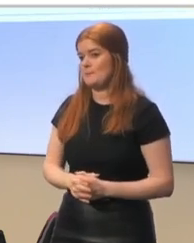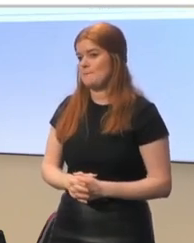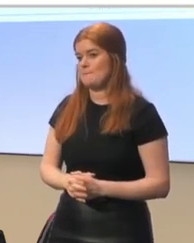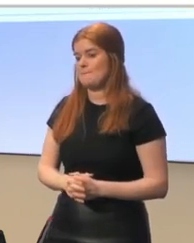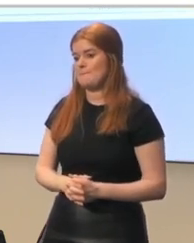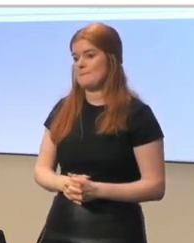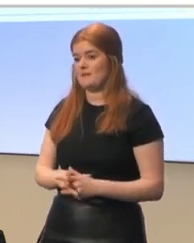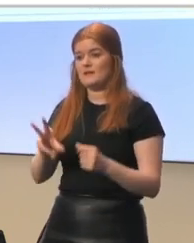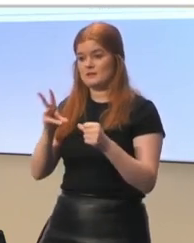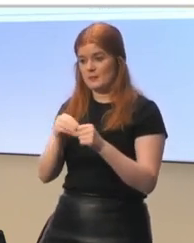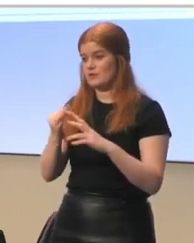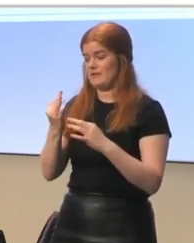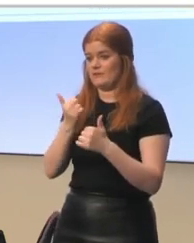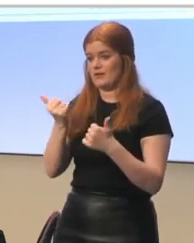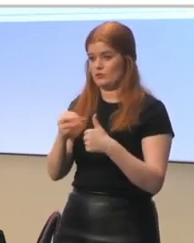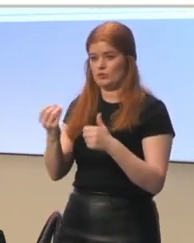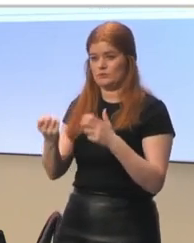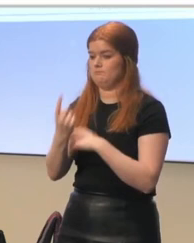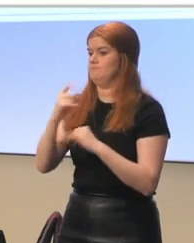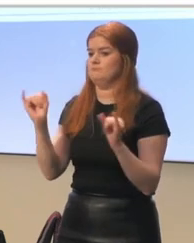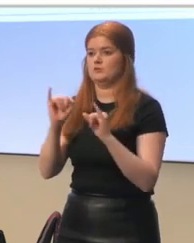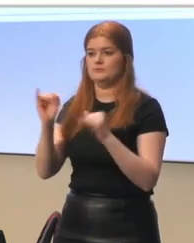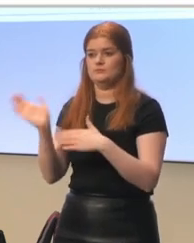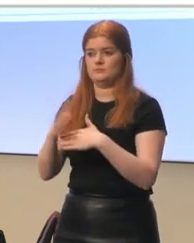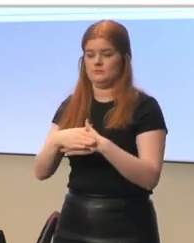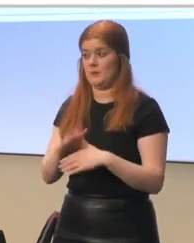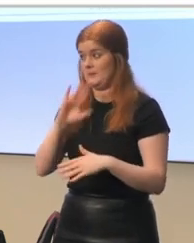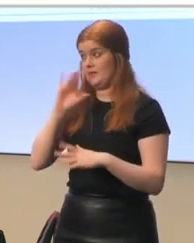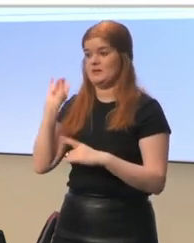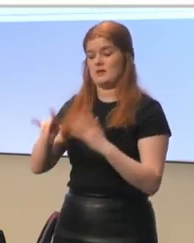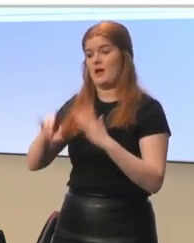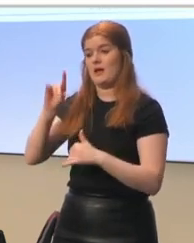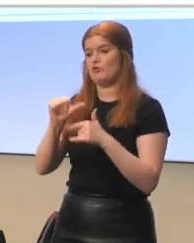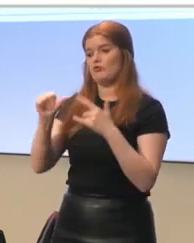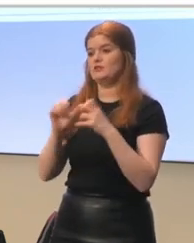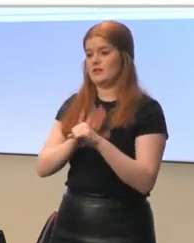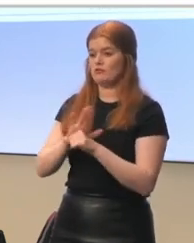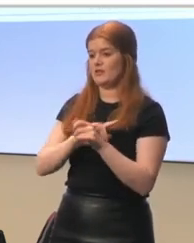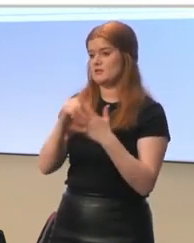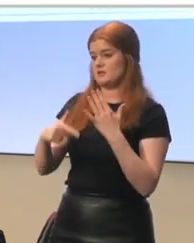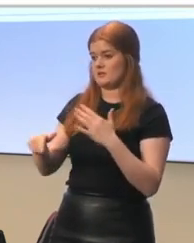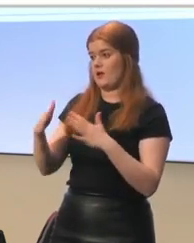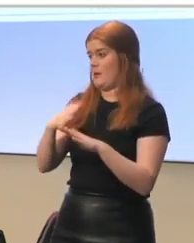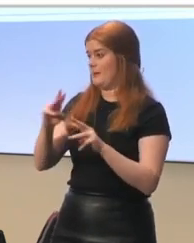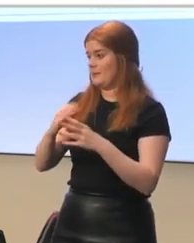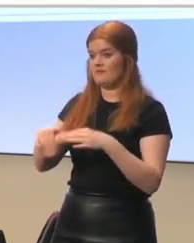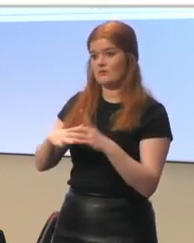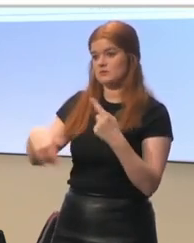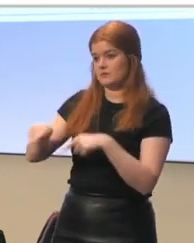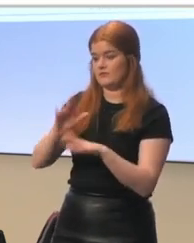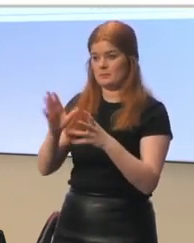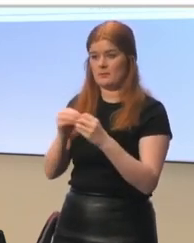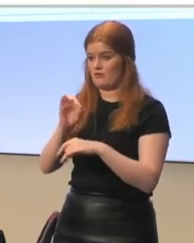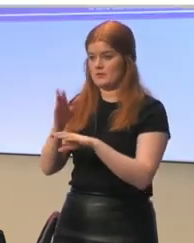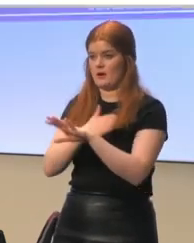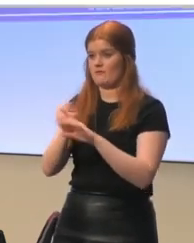the case of another crisis. So, this is priority areas that stakeholders were mentioning from